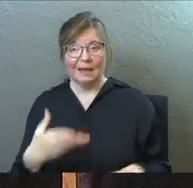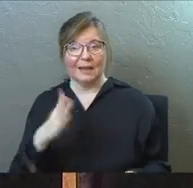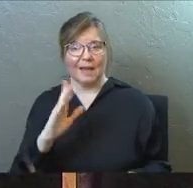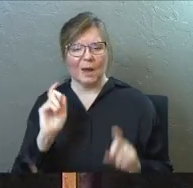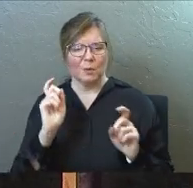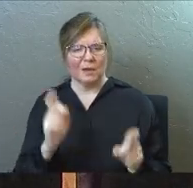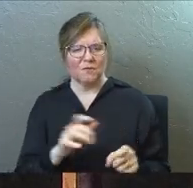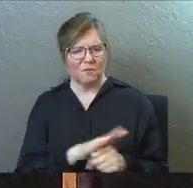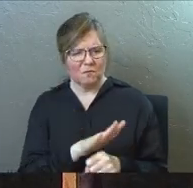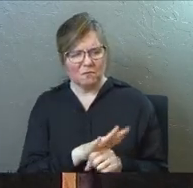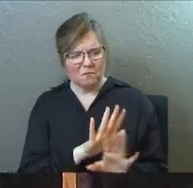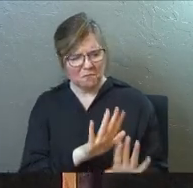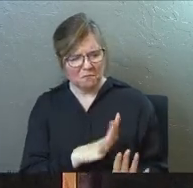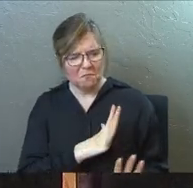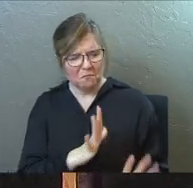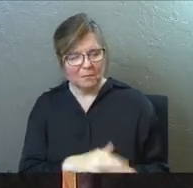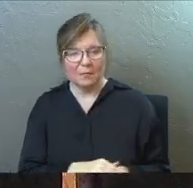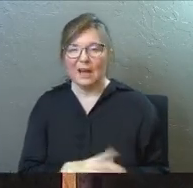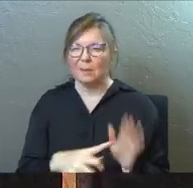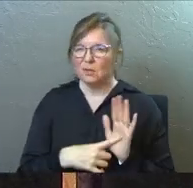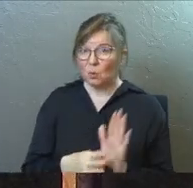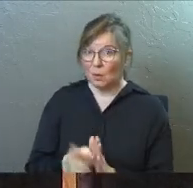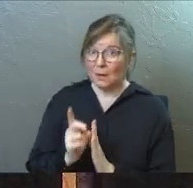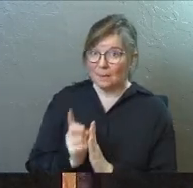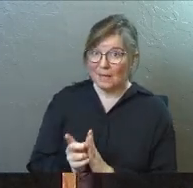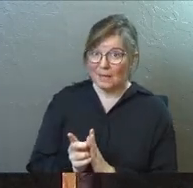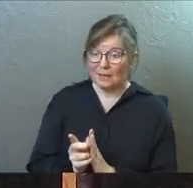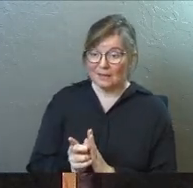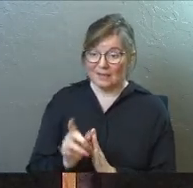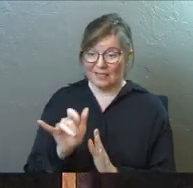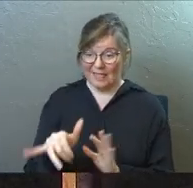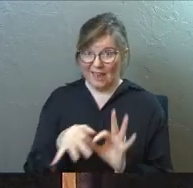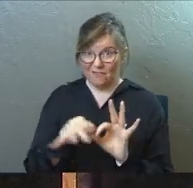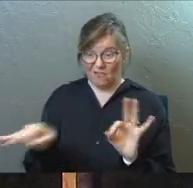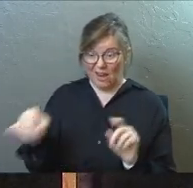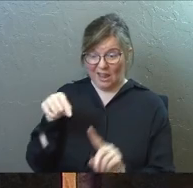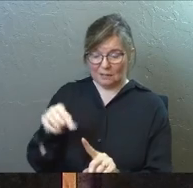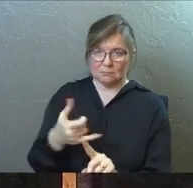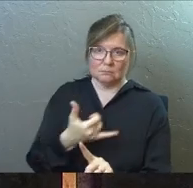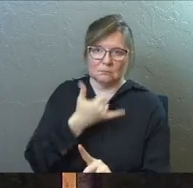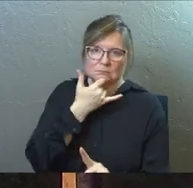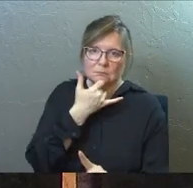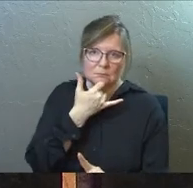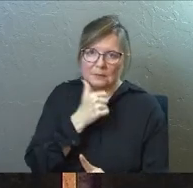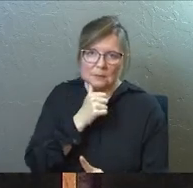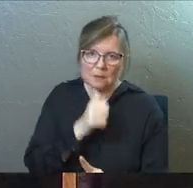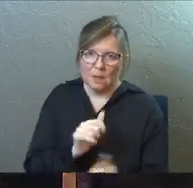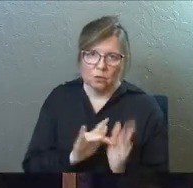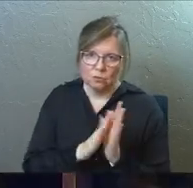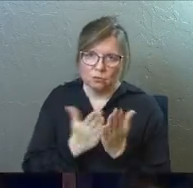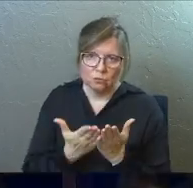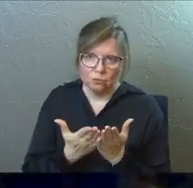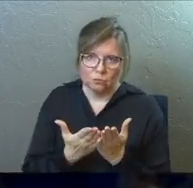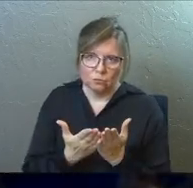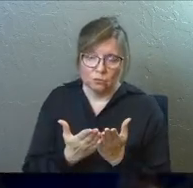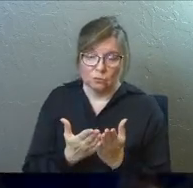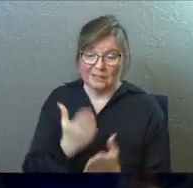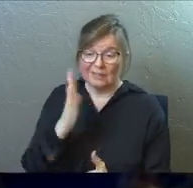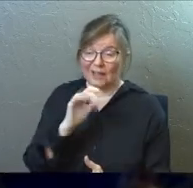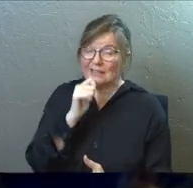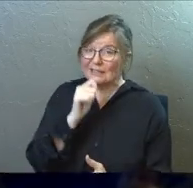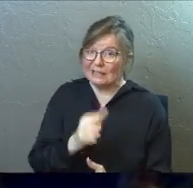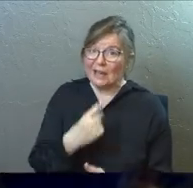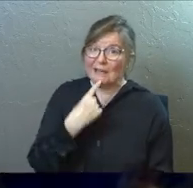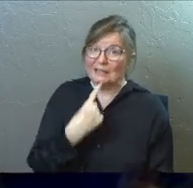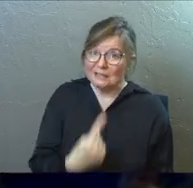I'm going to show you in the next minute how that is not scripture. God did